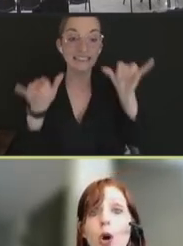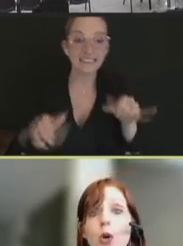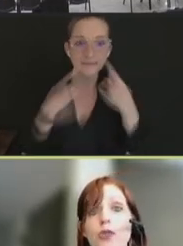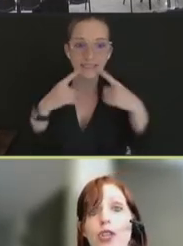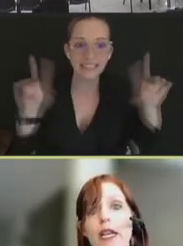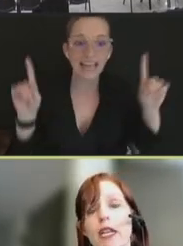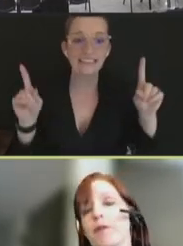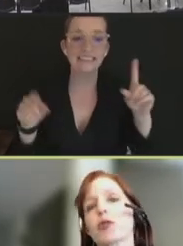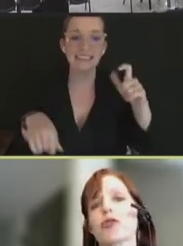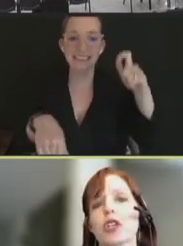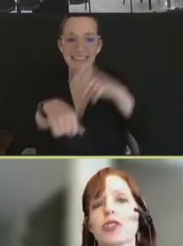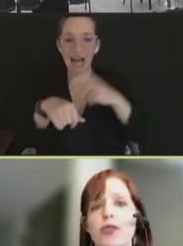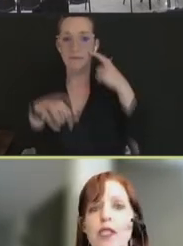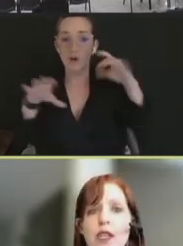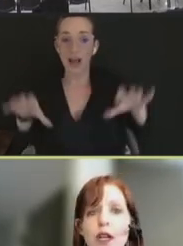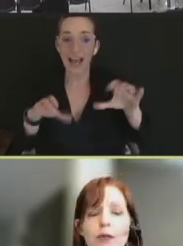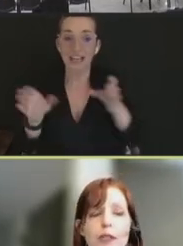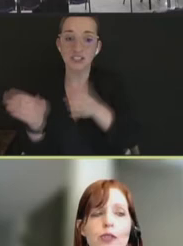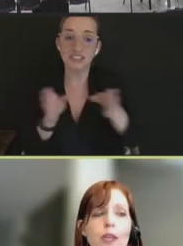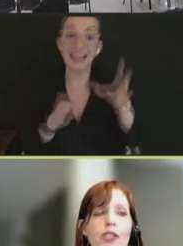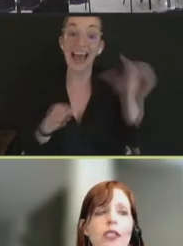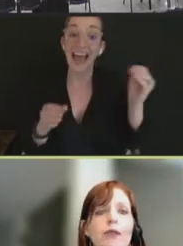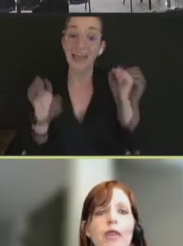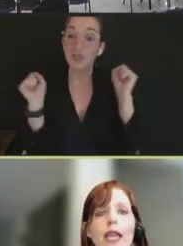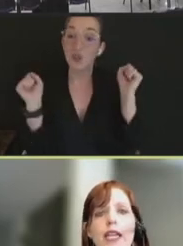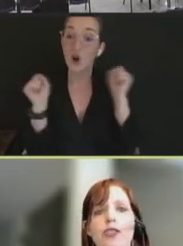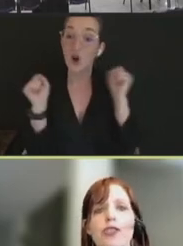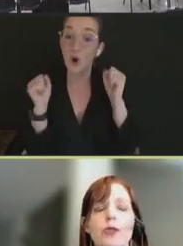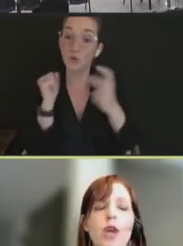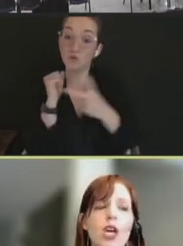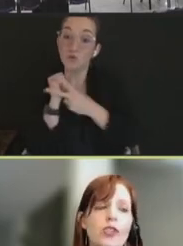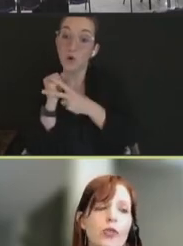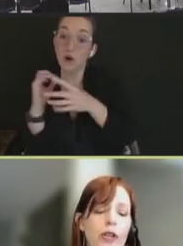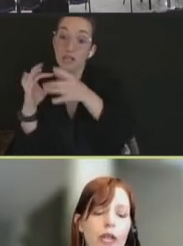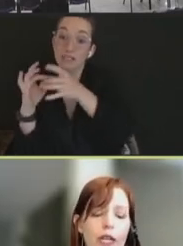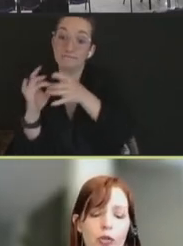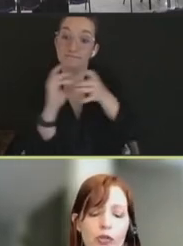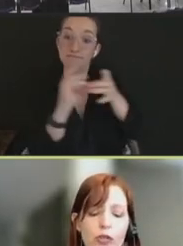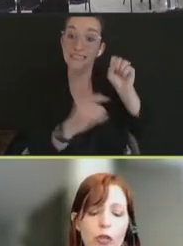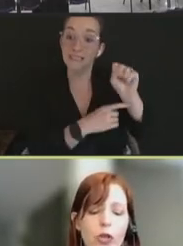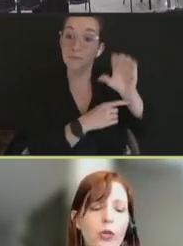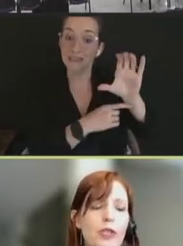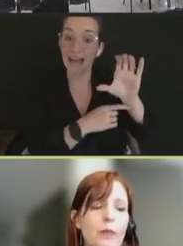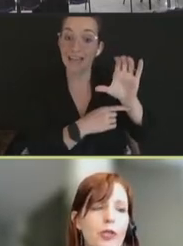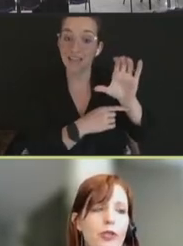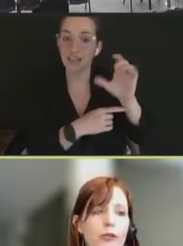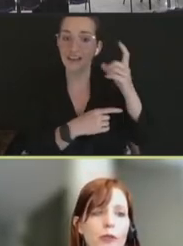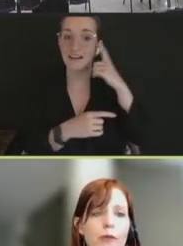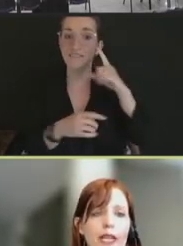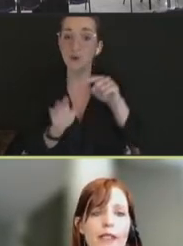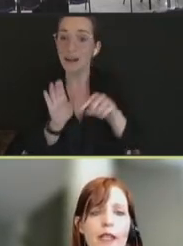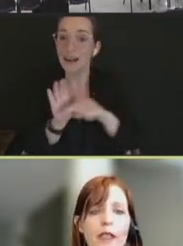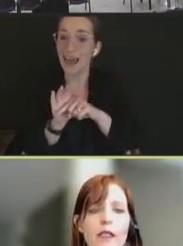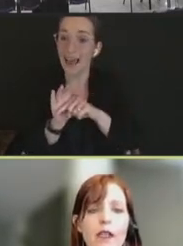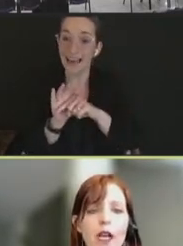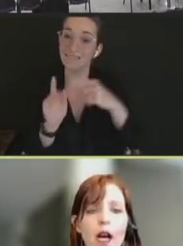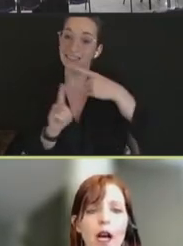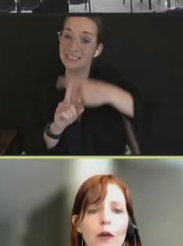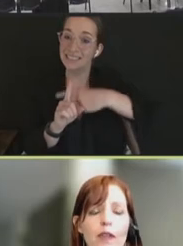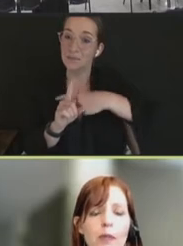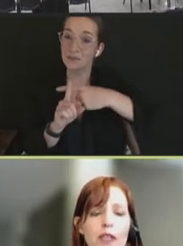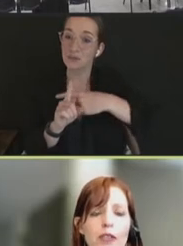even the cold chain infrastructure itself, especially related to storing at ultra-low cold temperatures for the vaccines